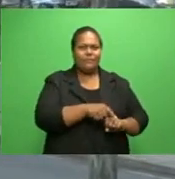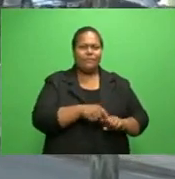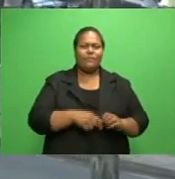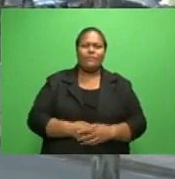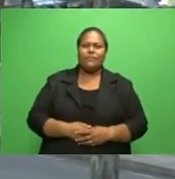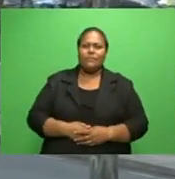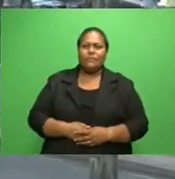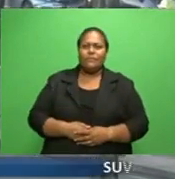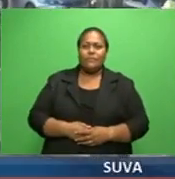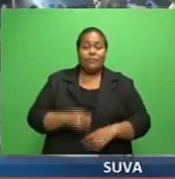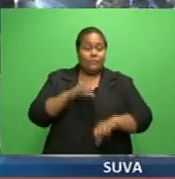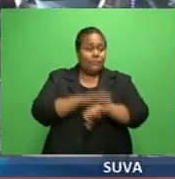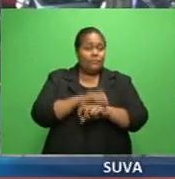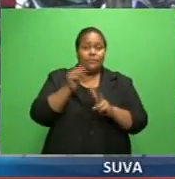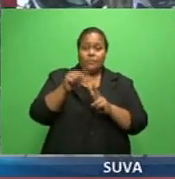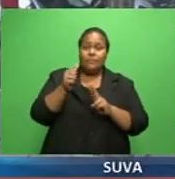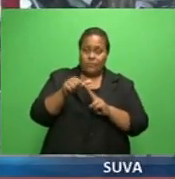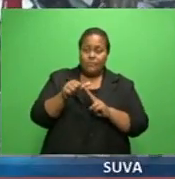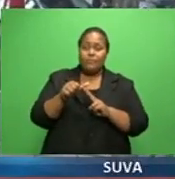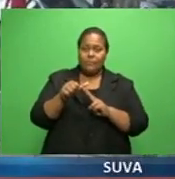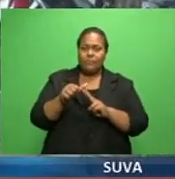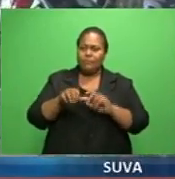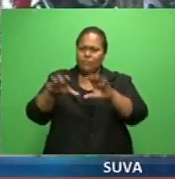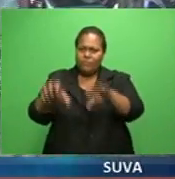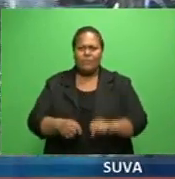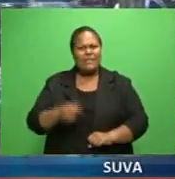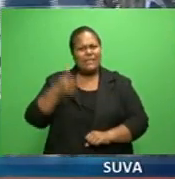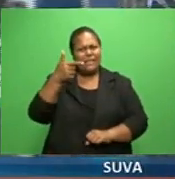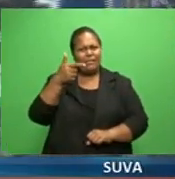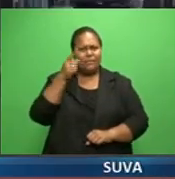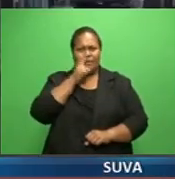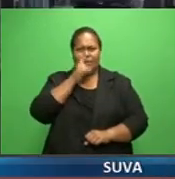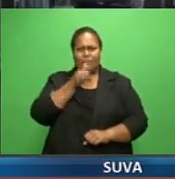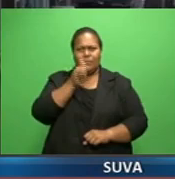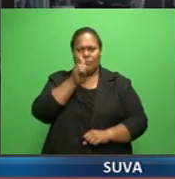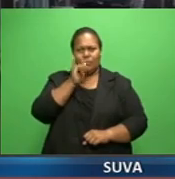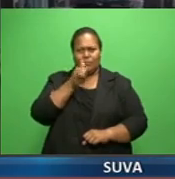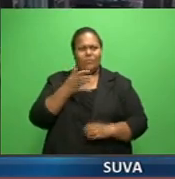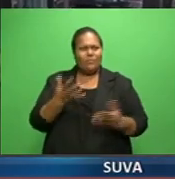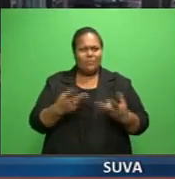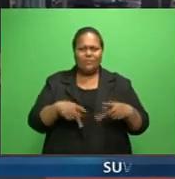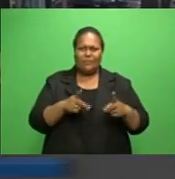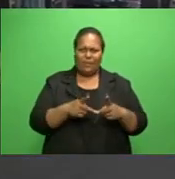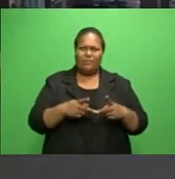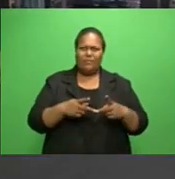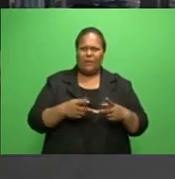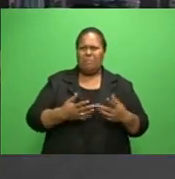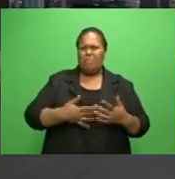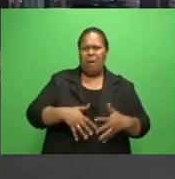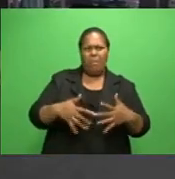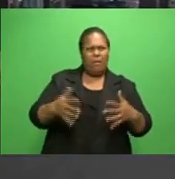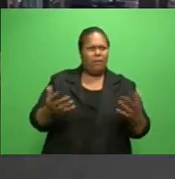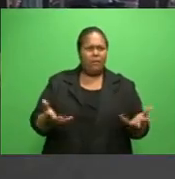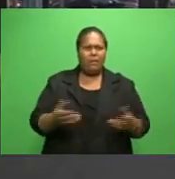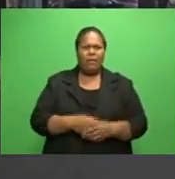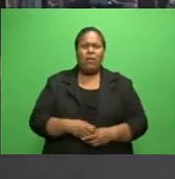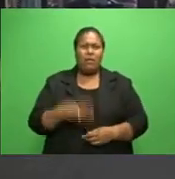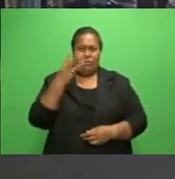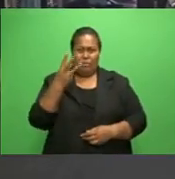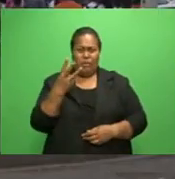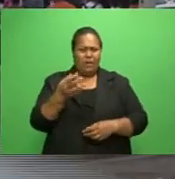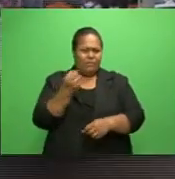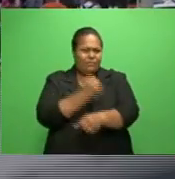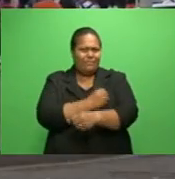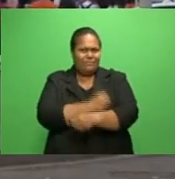Police have also managed to apprehend seven people found drinking in public, four were drunk and disorderly, three were in possession of